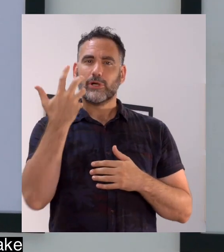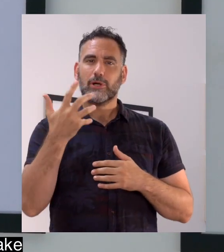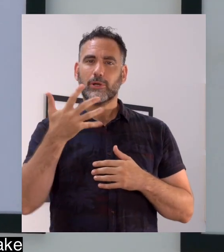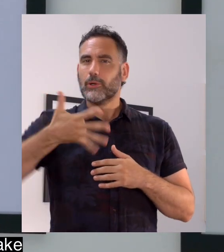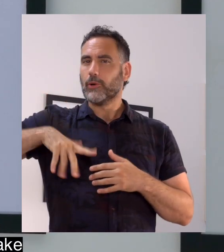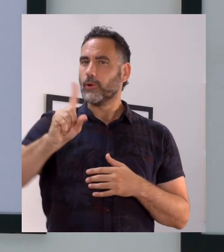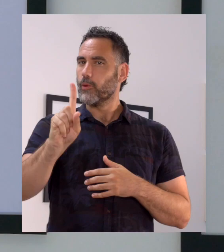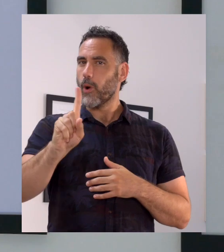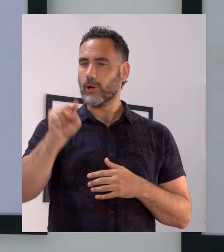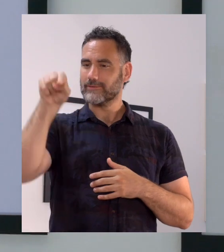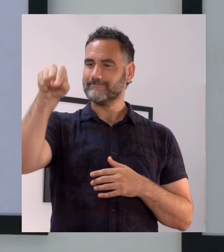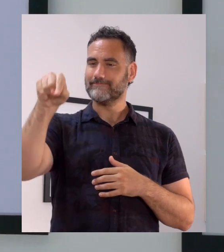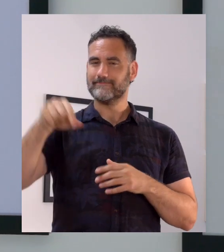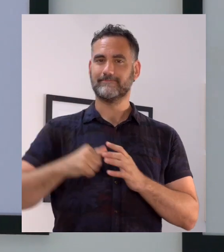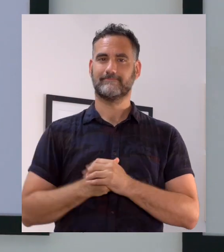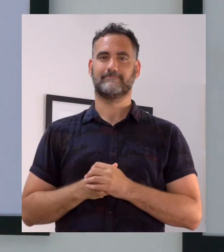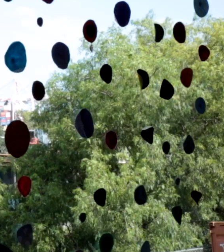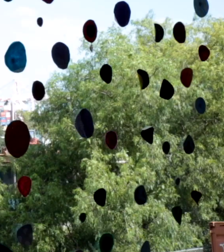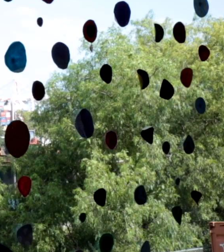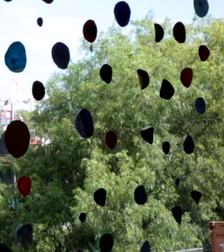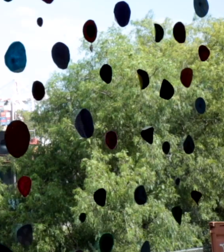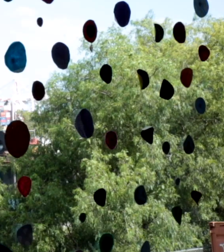the change that we want to take into the future?